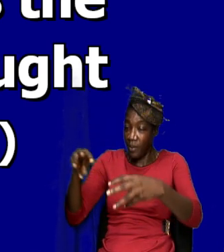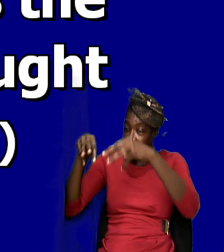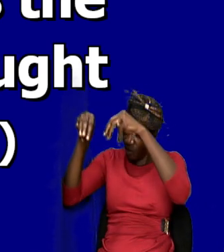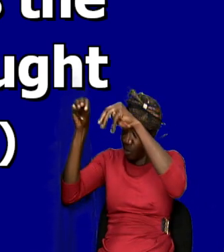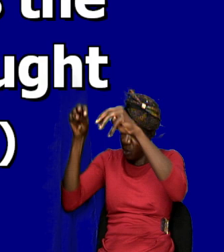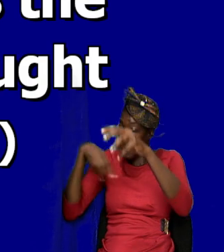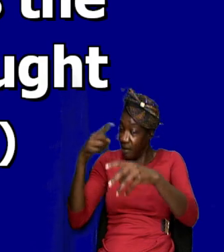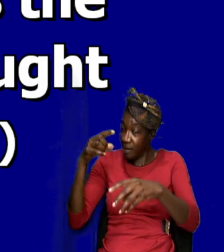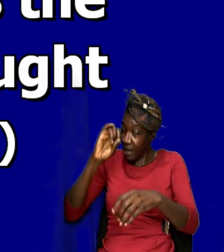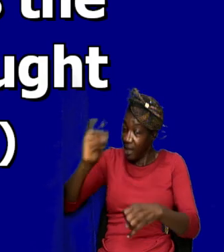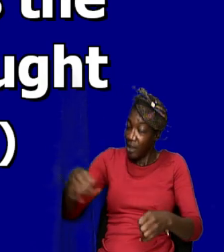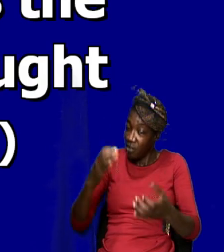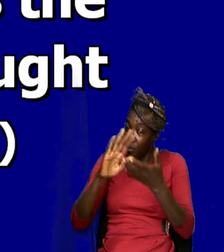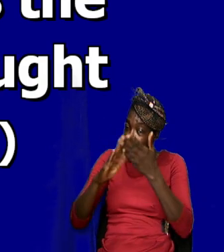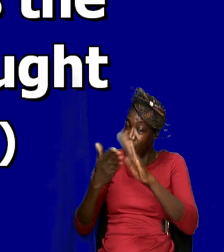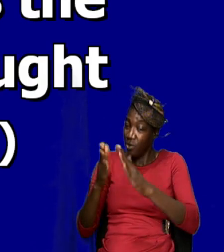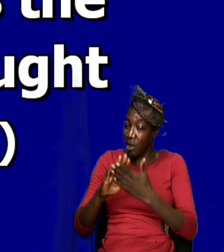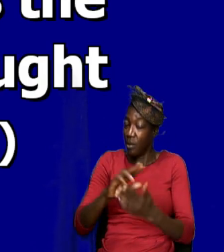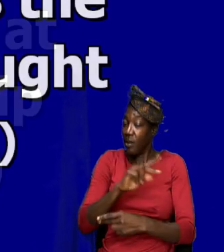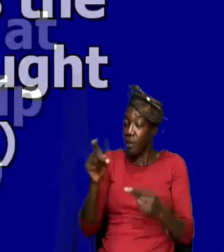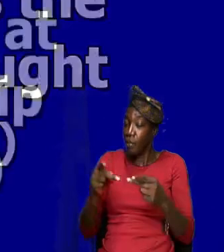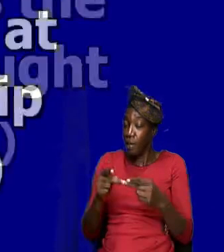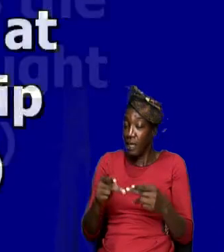place where men are to worship